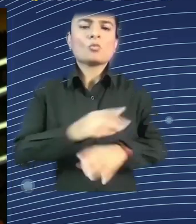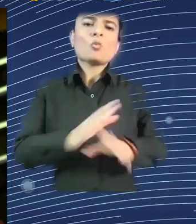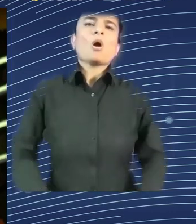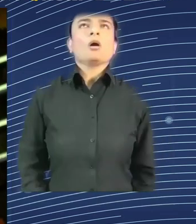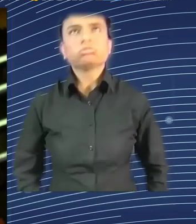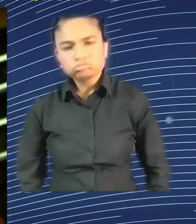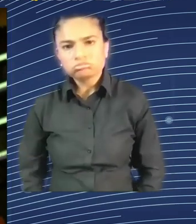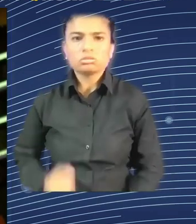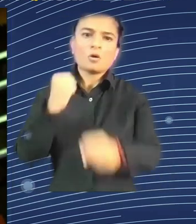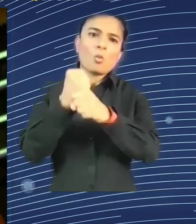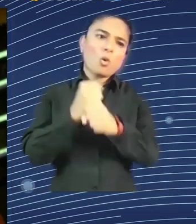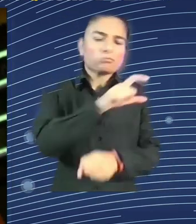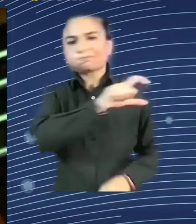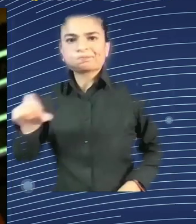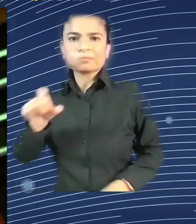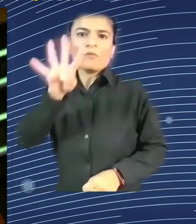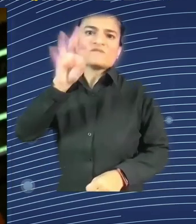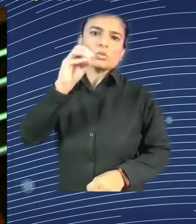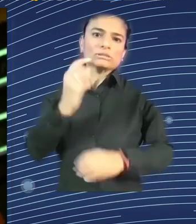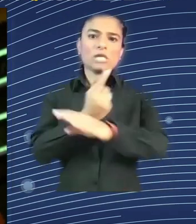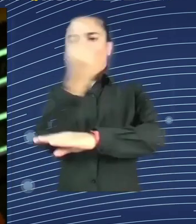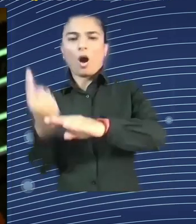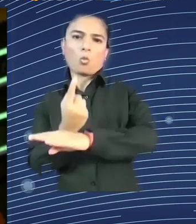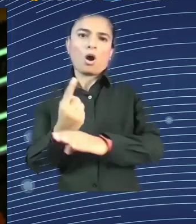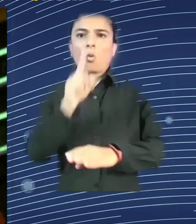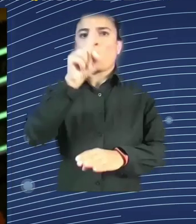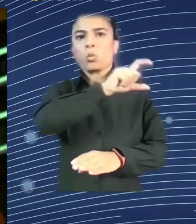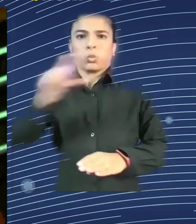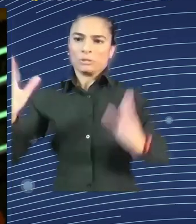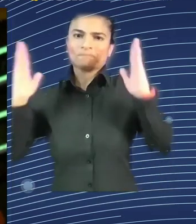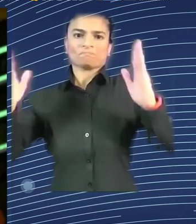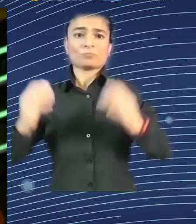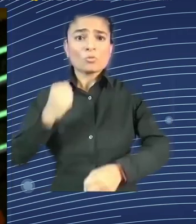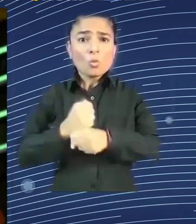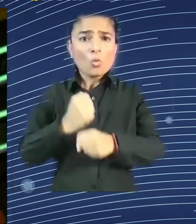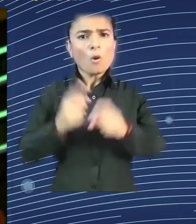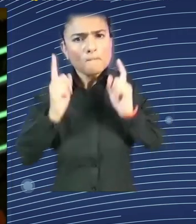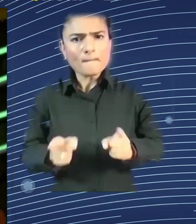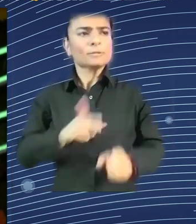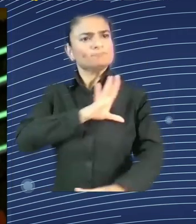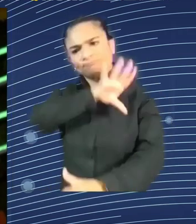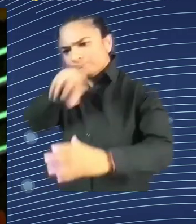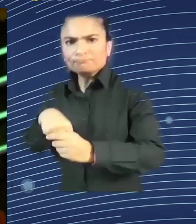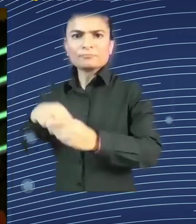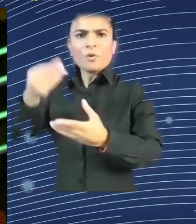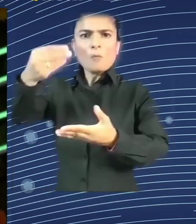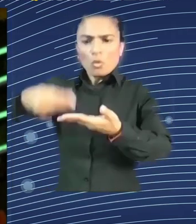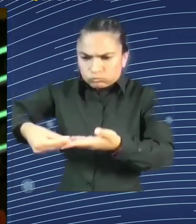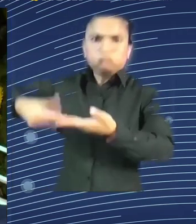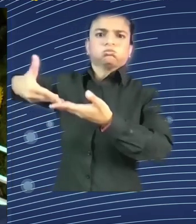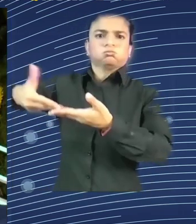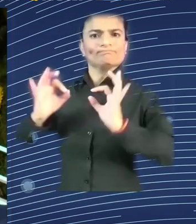profit and either get fewer working hours, which would be really nice, or more pay, or both, which would be my preferred option.